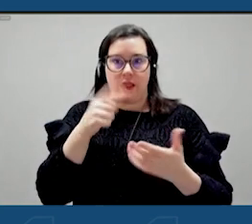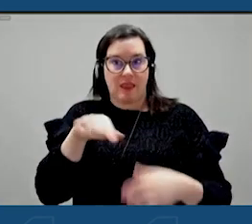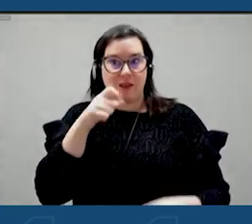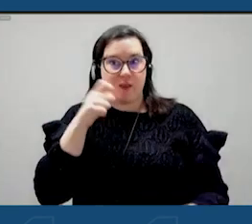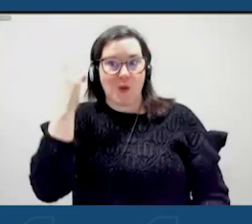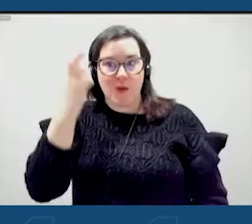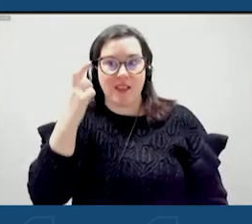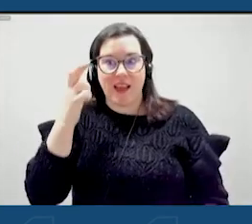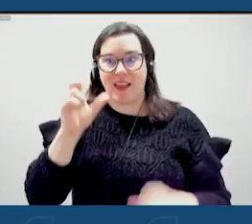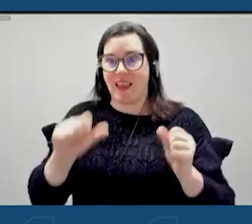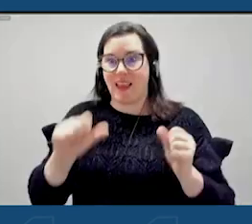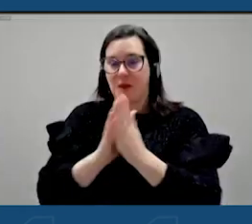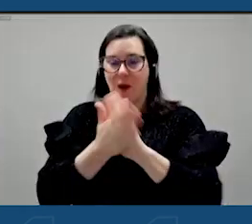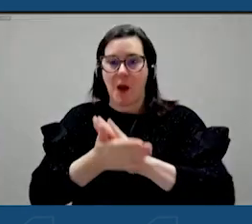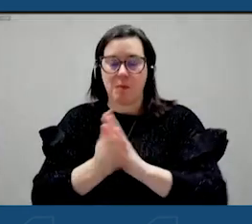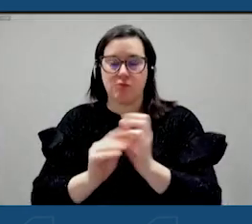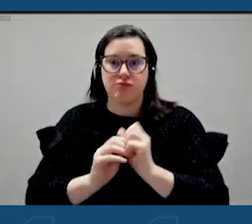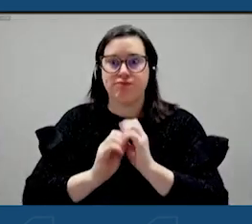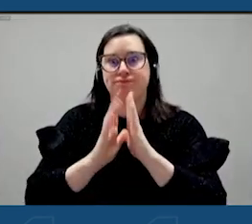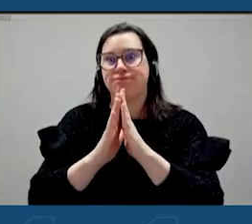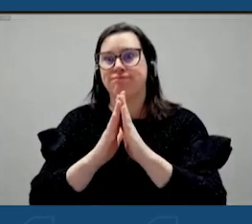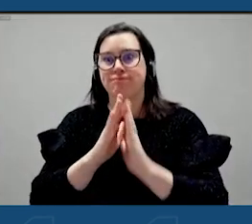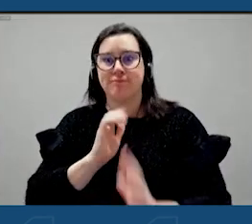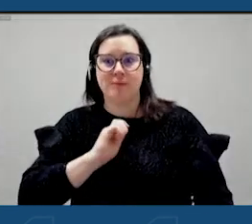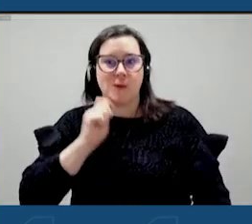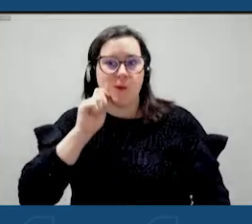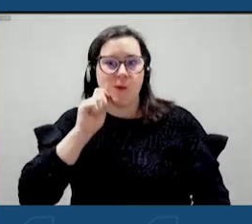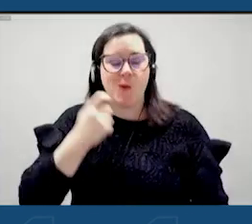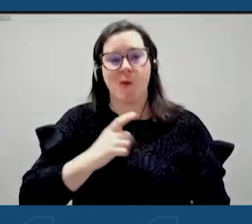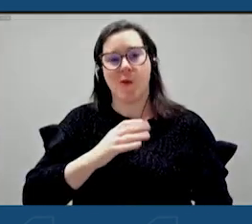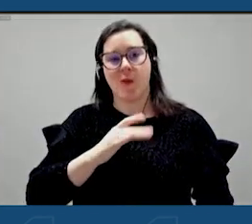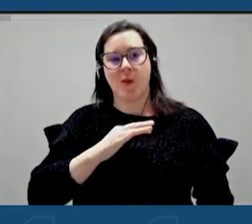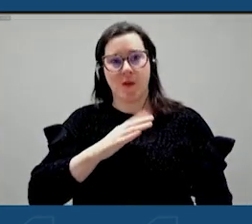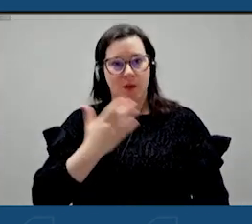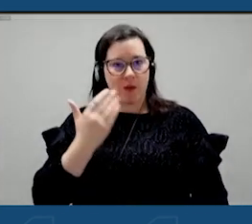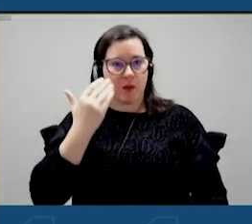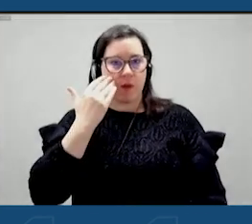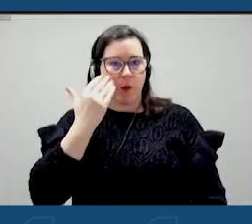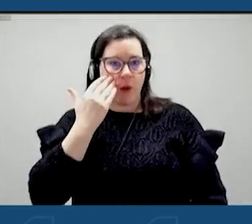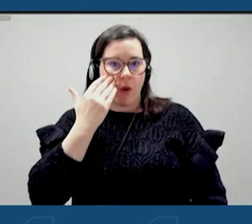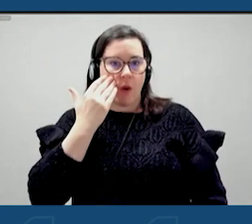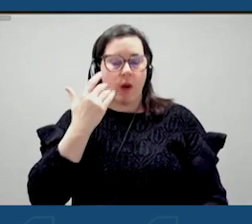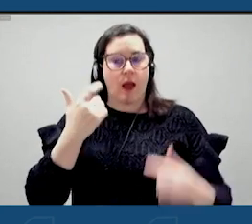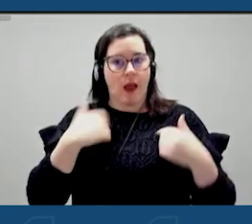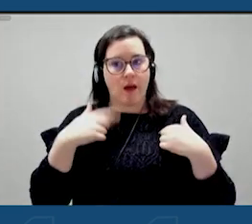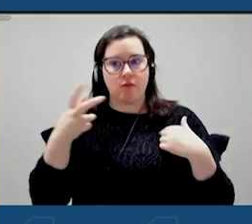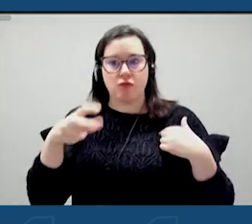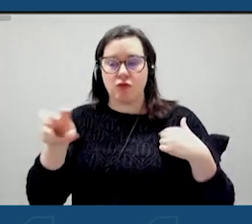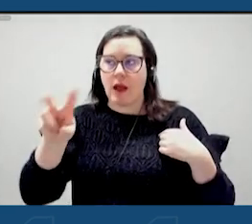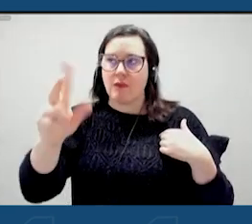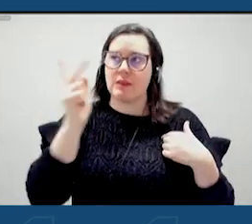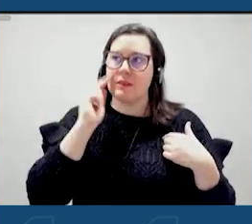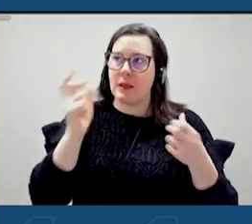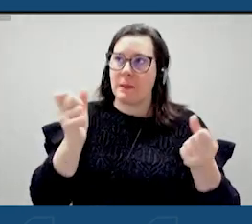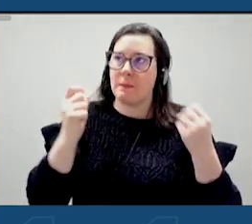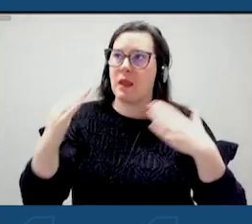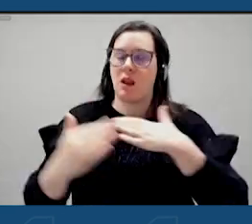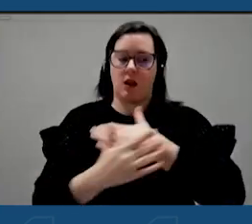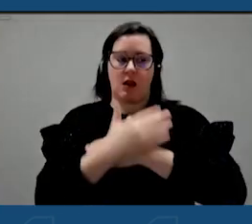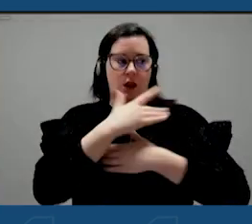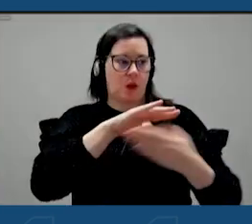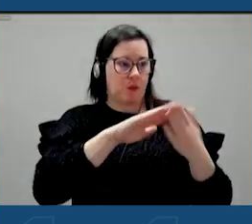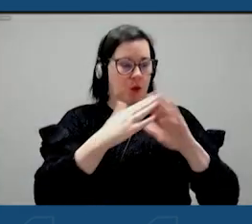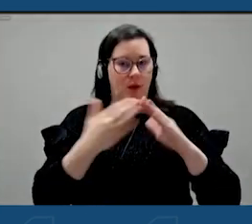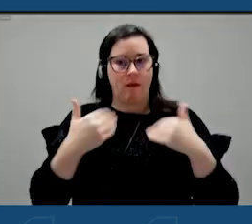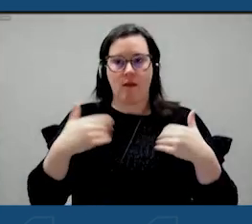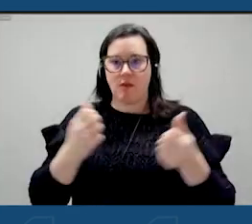can actually be. And it's that faith you need in yourselves, but take it from someone who's traveled and seen waterfront communities. We have everything we need